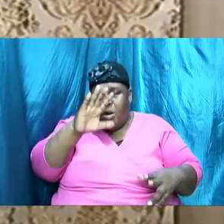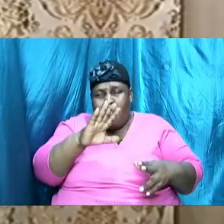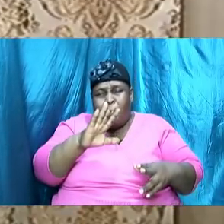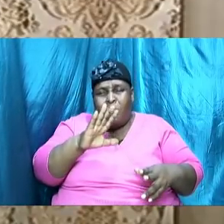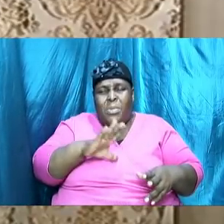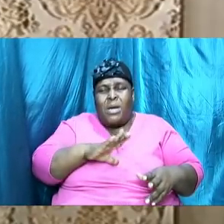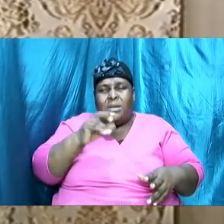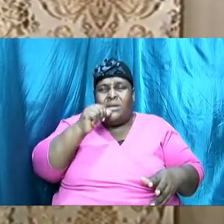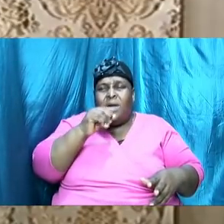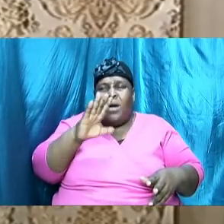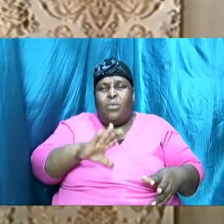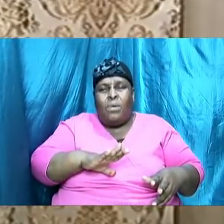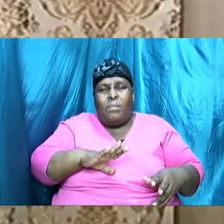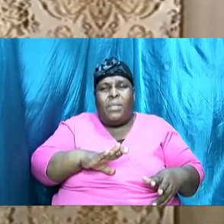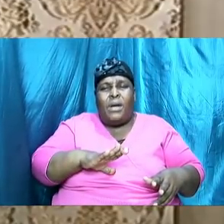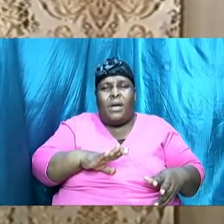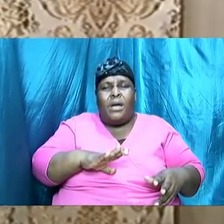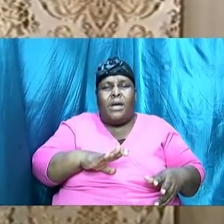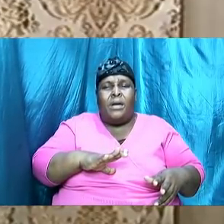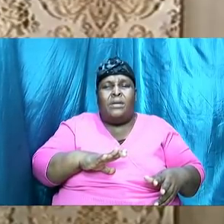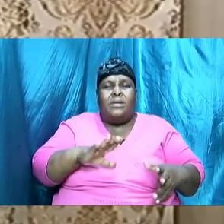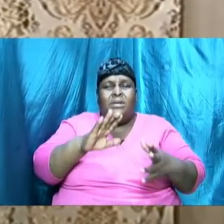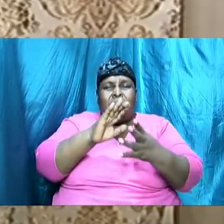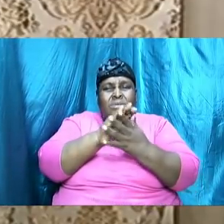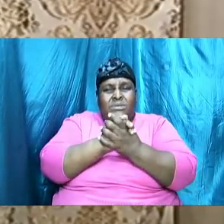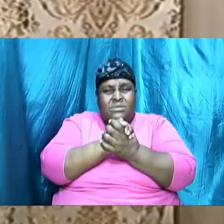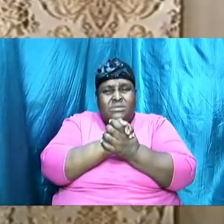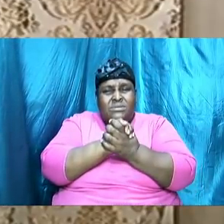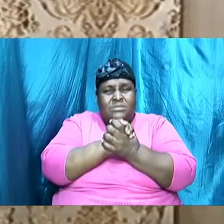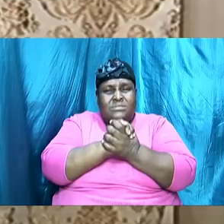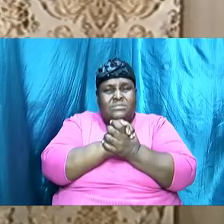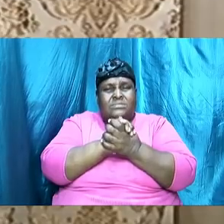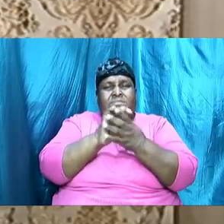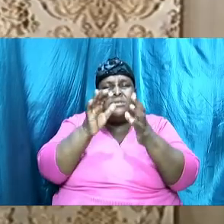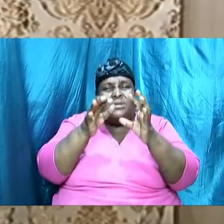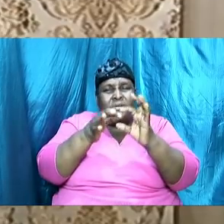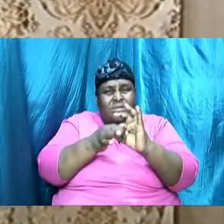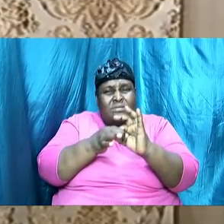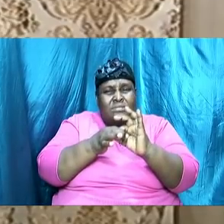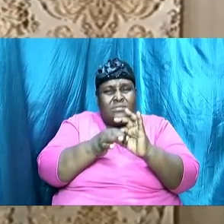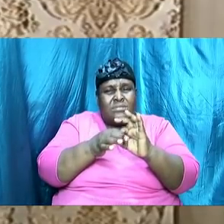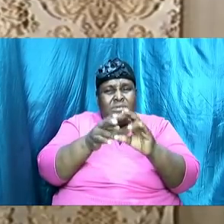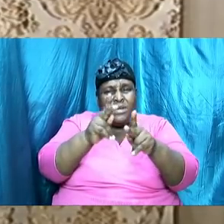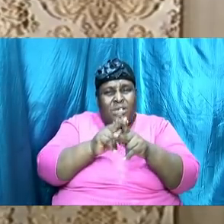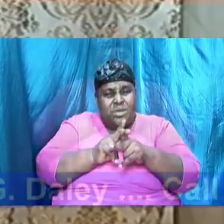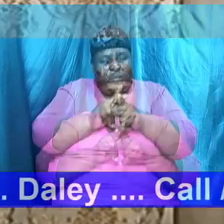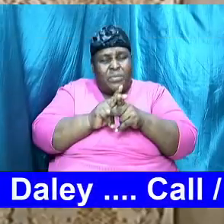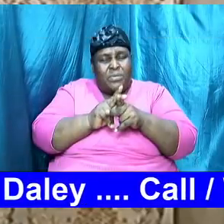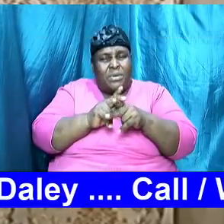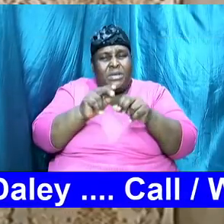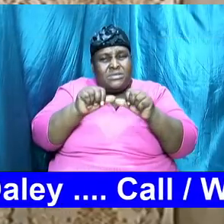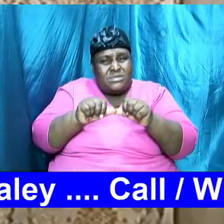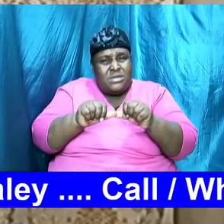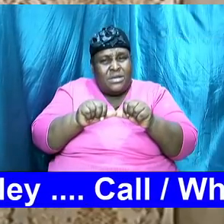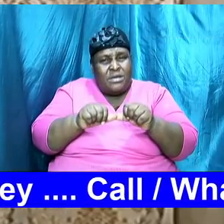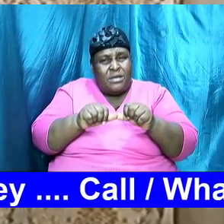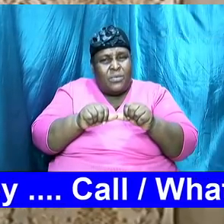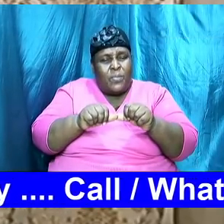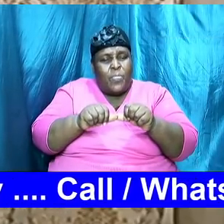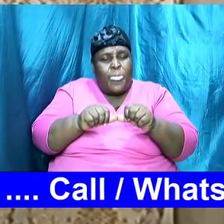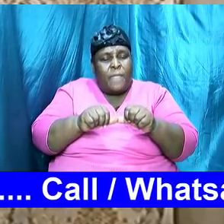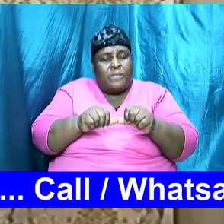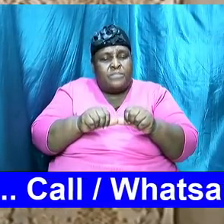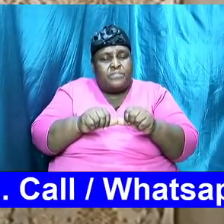going through and genuine questions legitimate questions and these are questions that